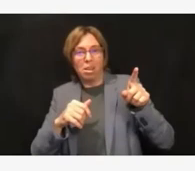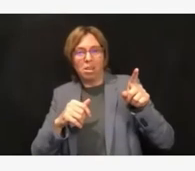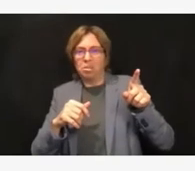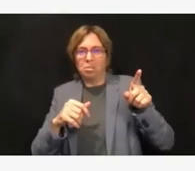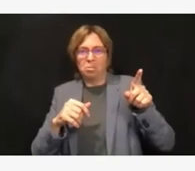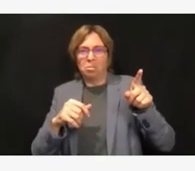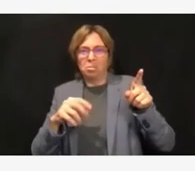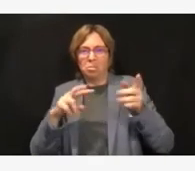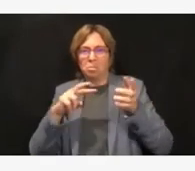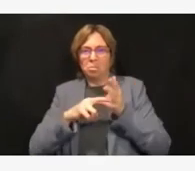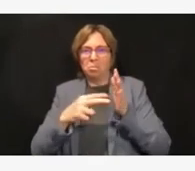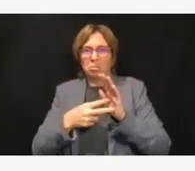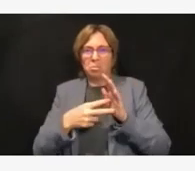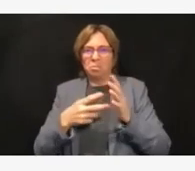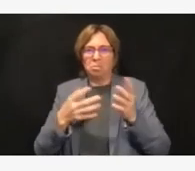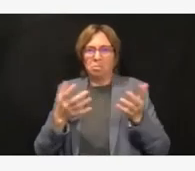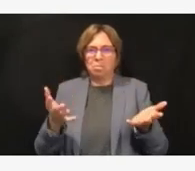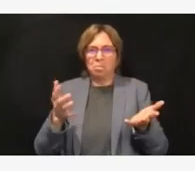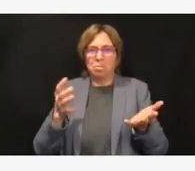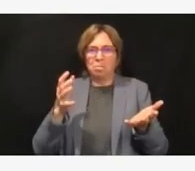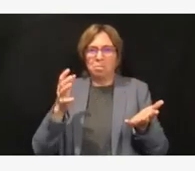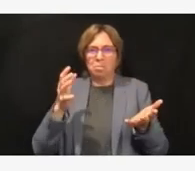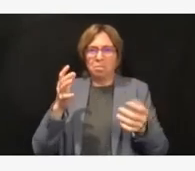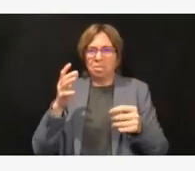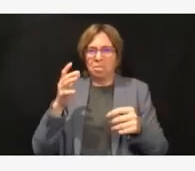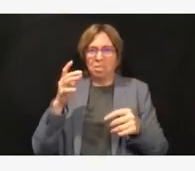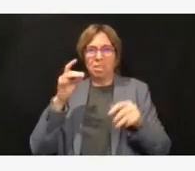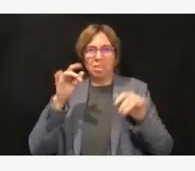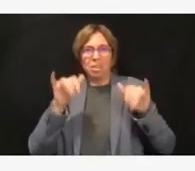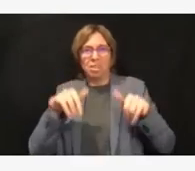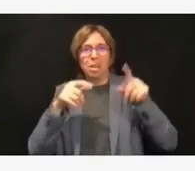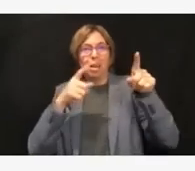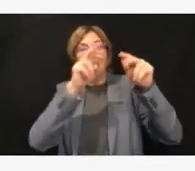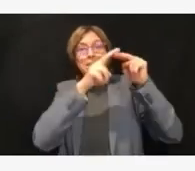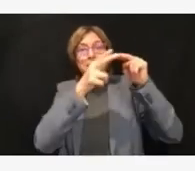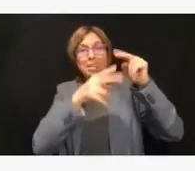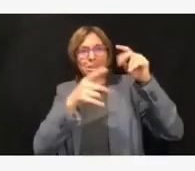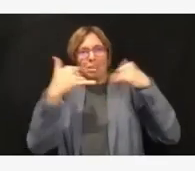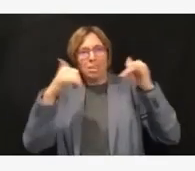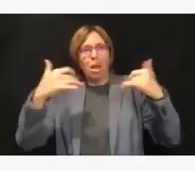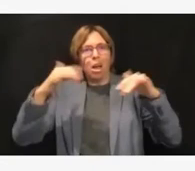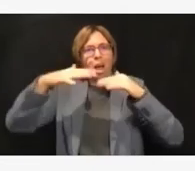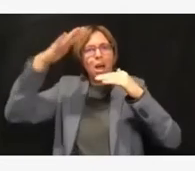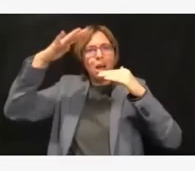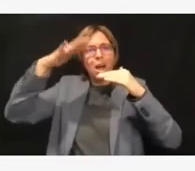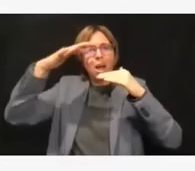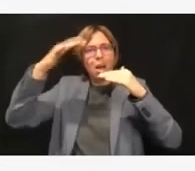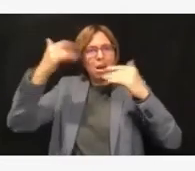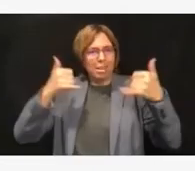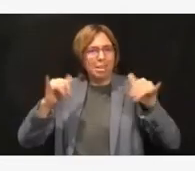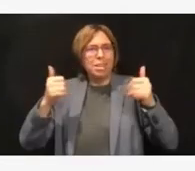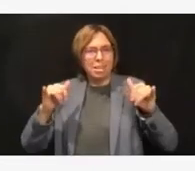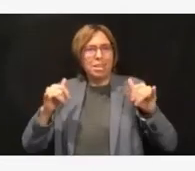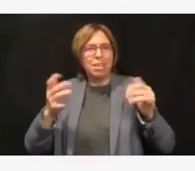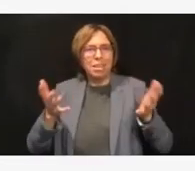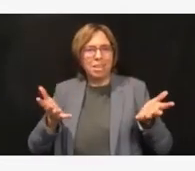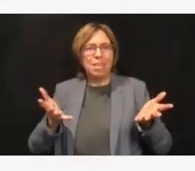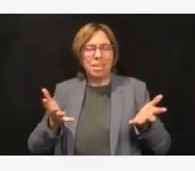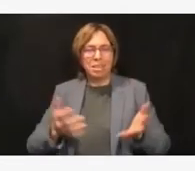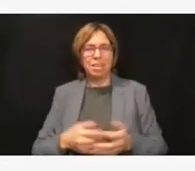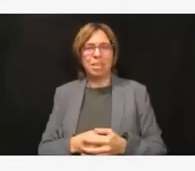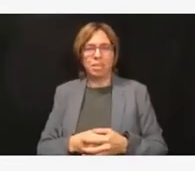Thanks, Rebecca, for the question. And Dr. Hahn, do want address that? Yeah, thank you. Can you guys hear me okay? Yes.